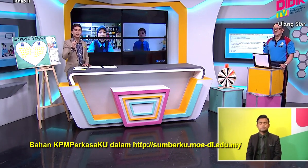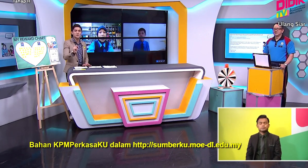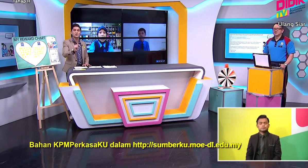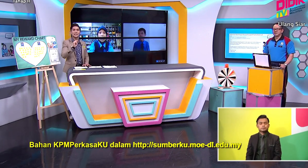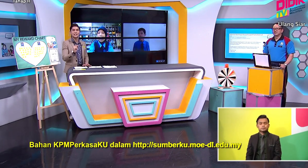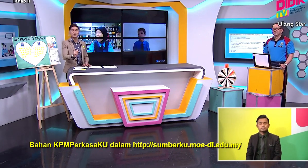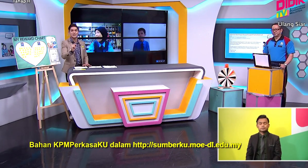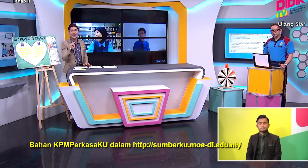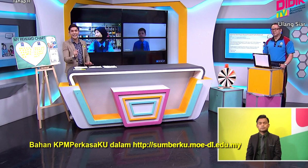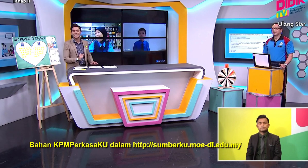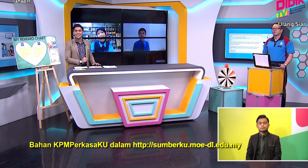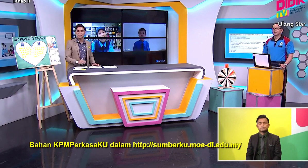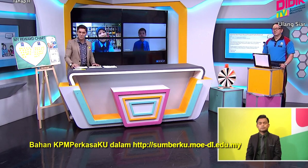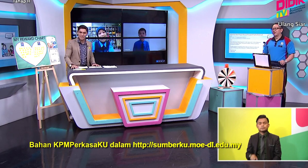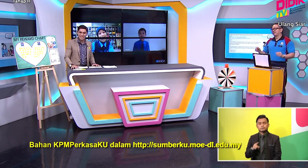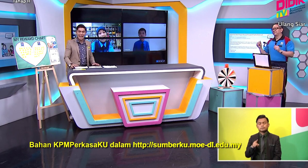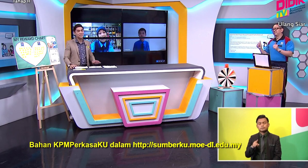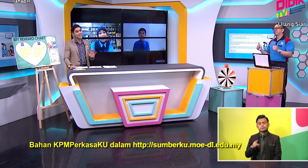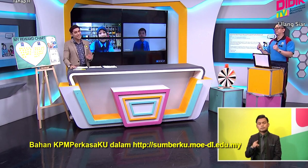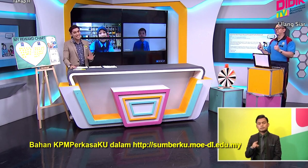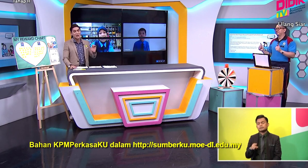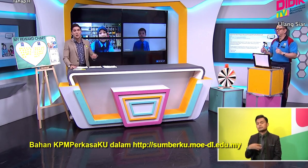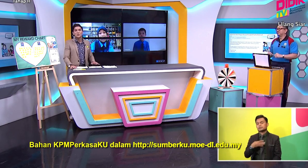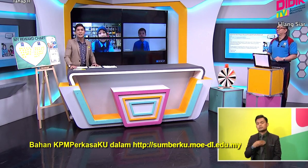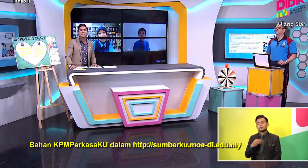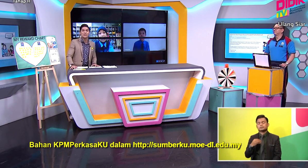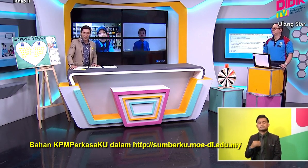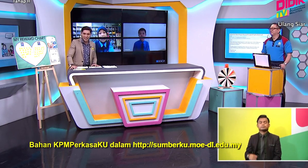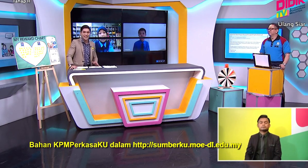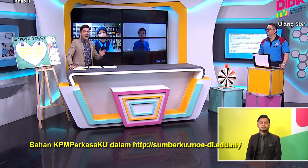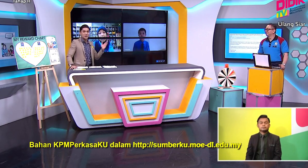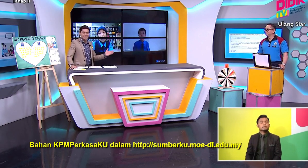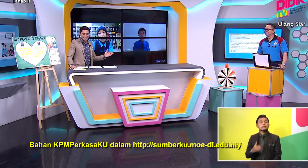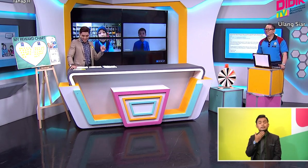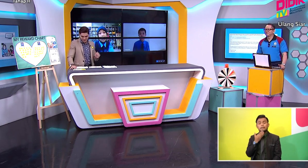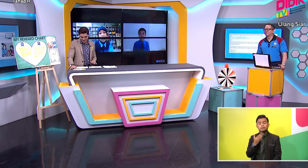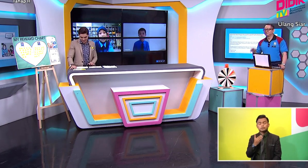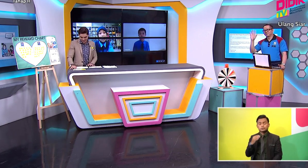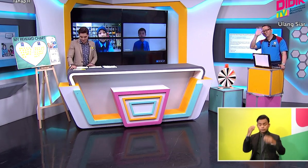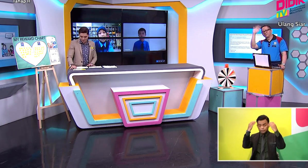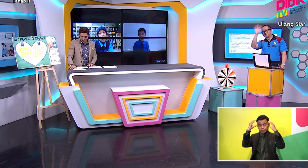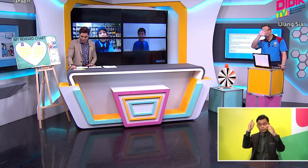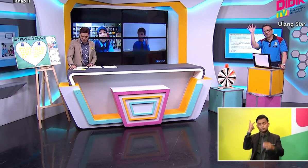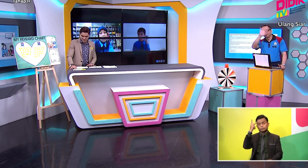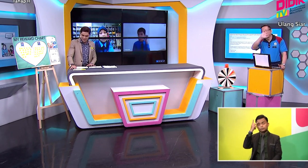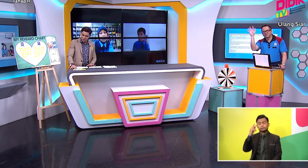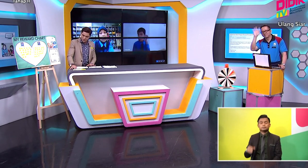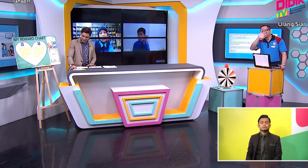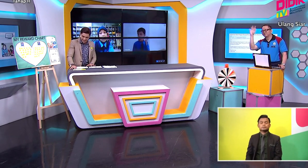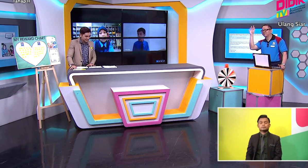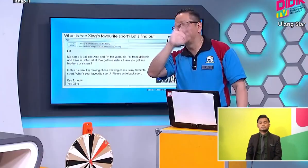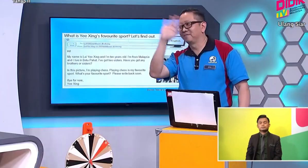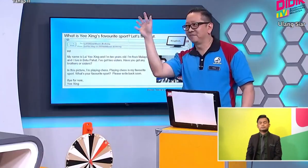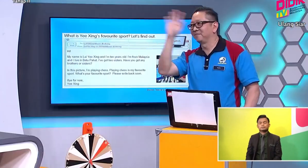because you would like to be excellent pupils. And with that, we would like to thank our teachers today. And of course, we have Mr.